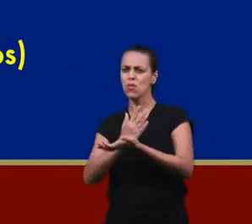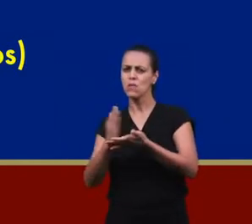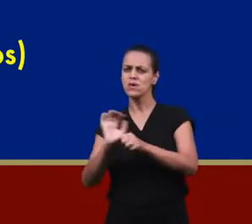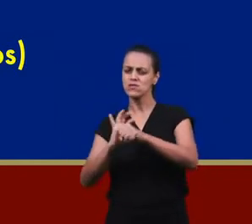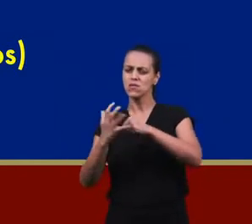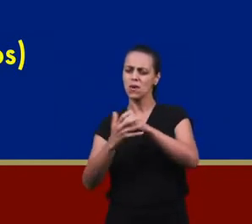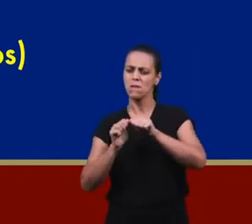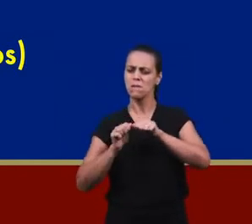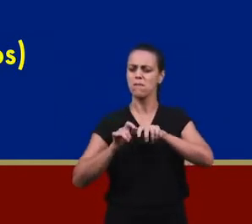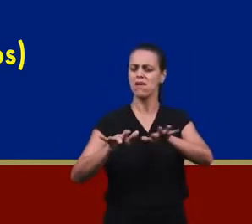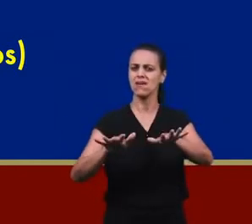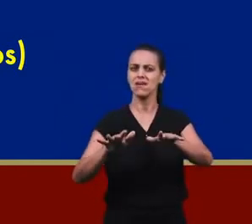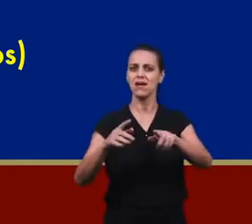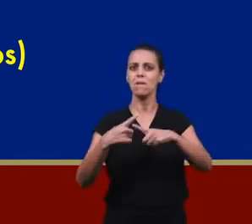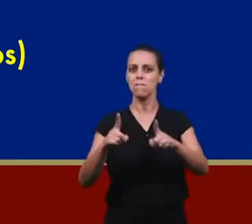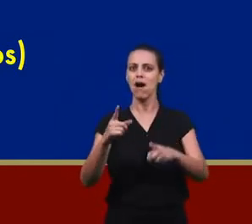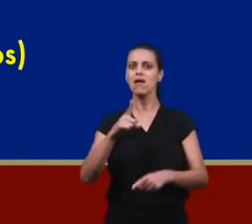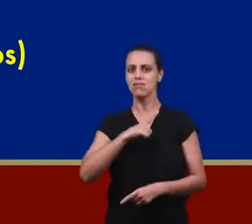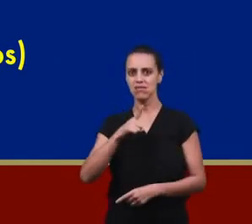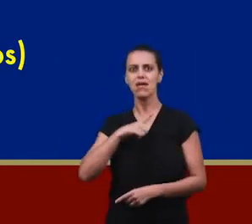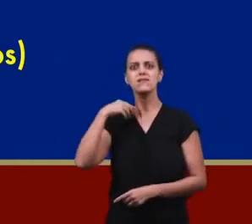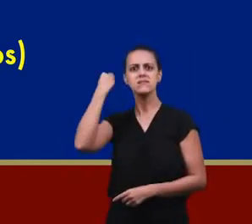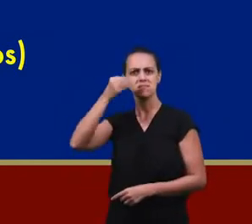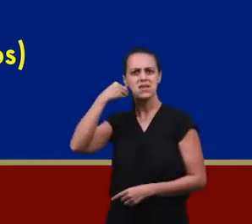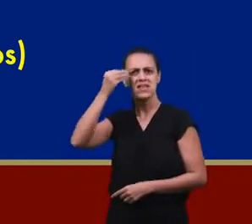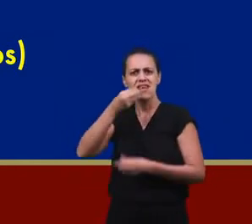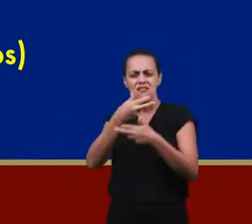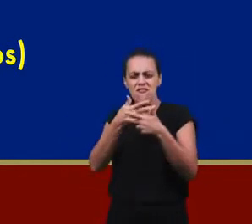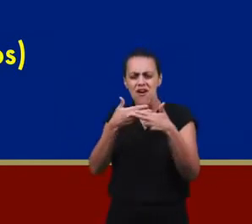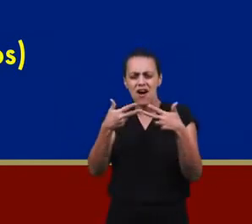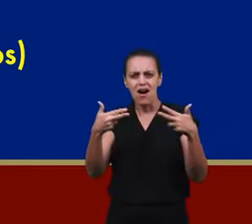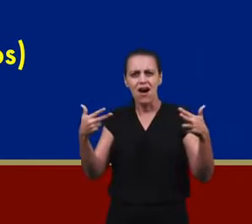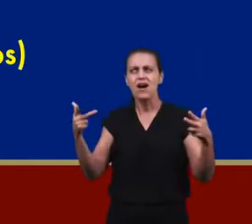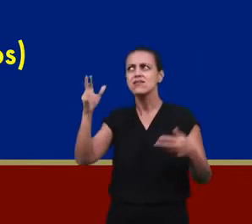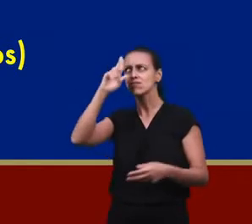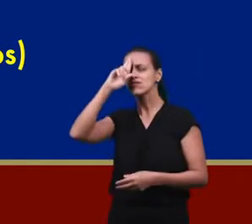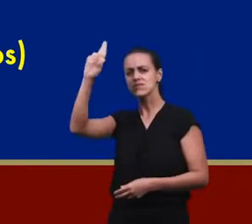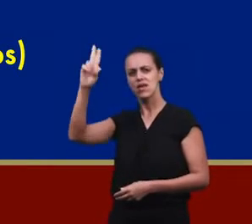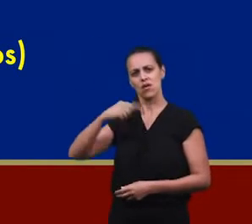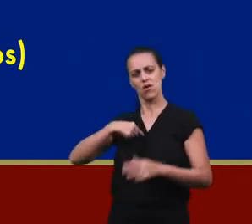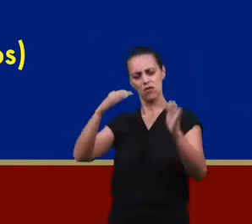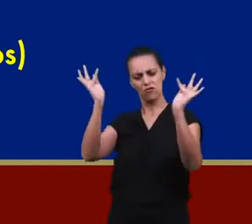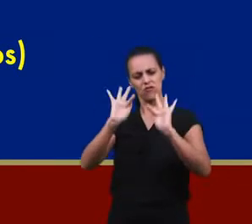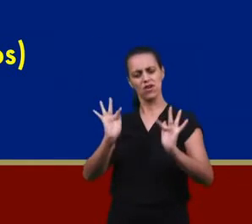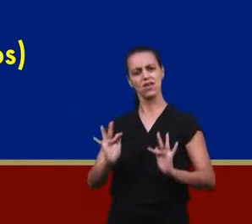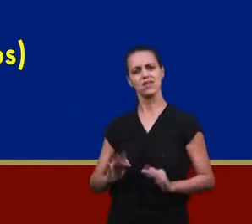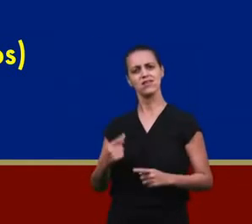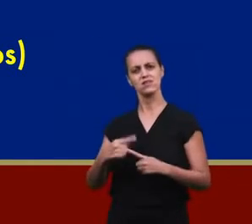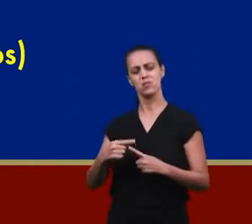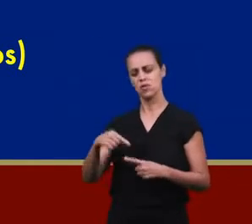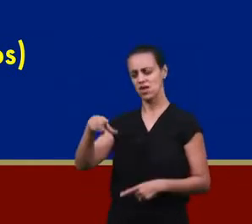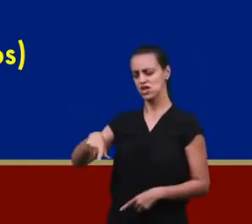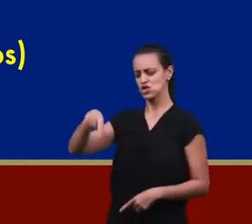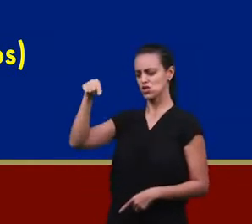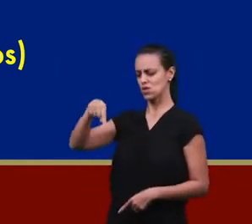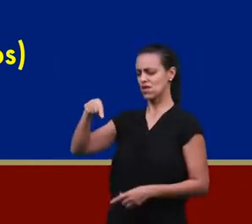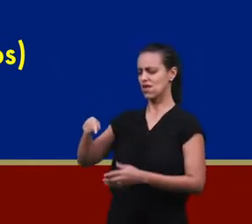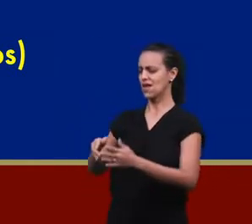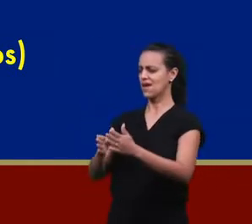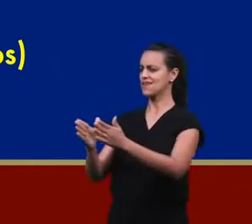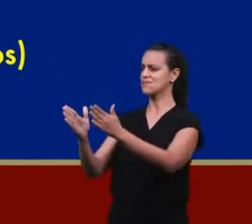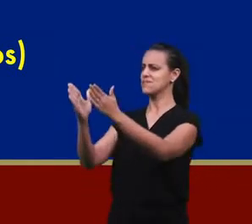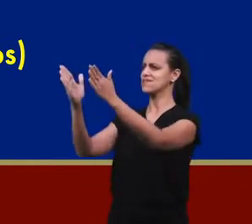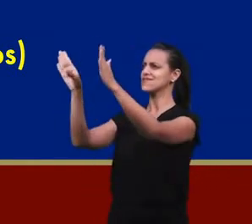still able to have many experiences with the Lord, and I am very happy to be in this path that leads to heaven.